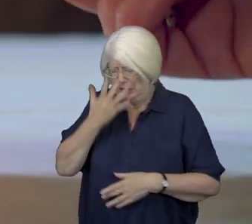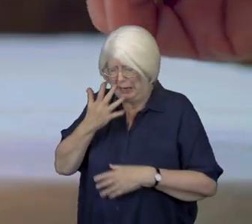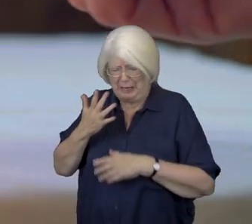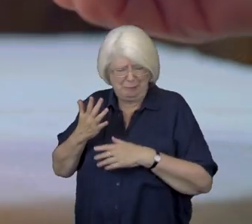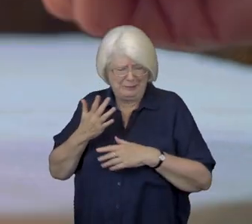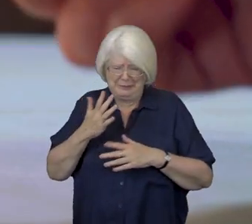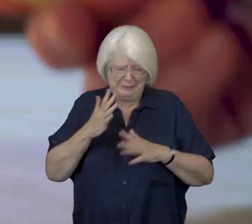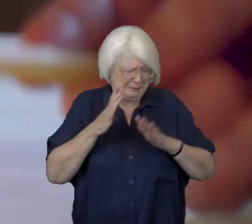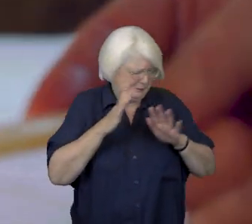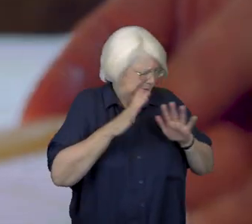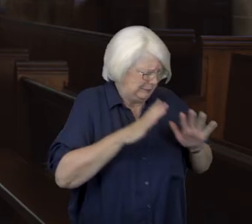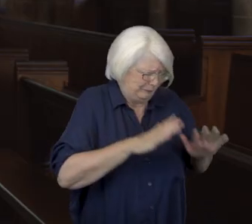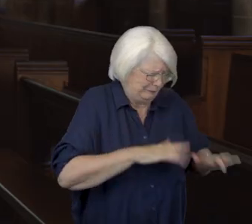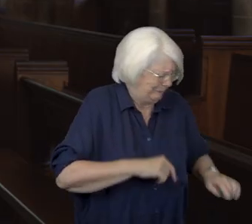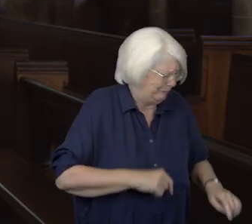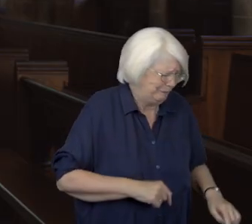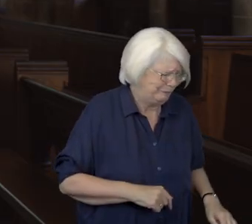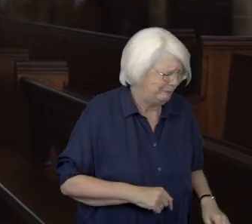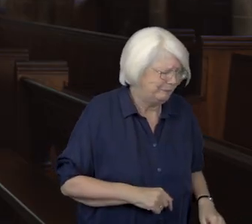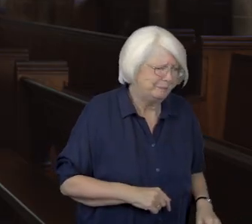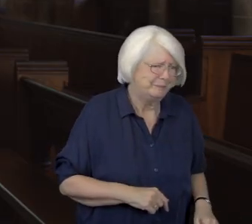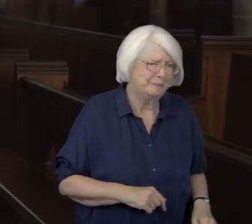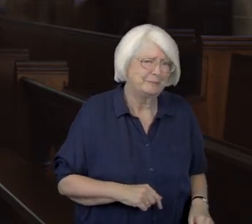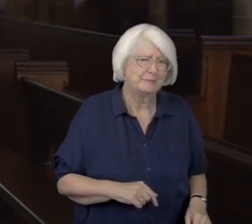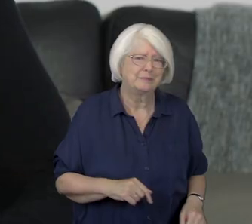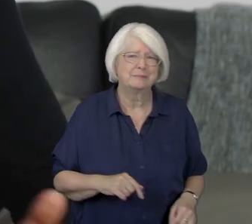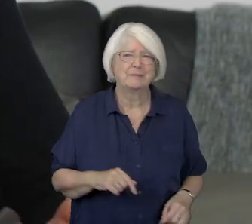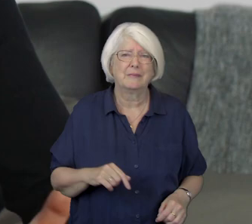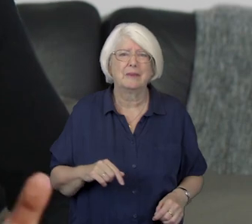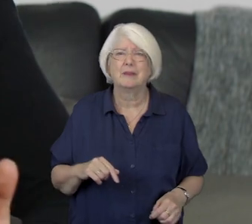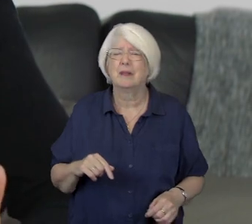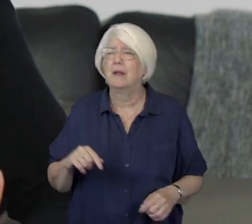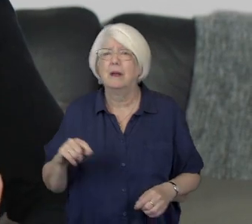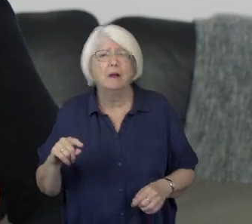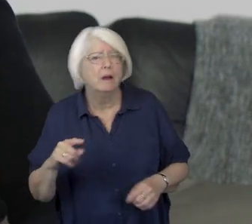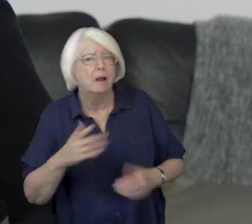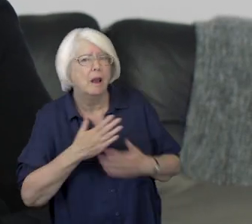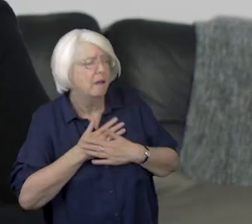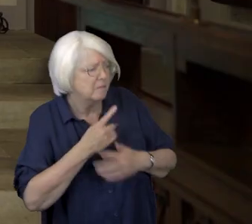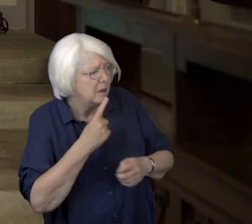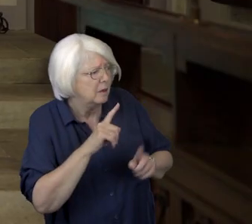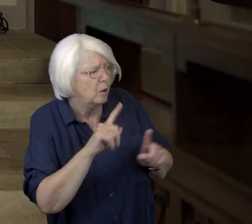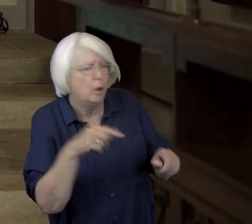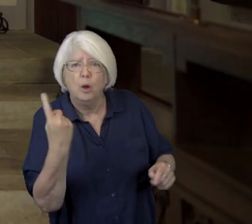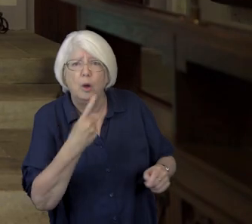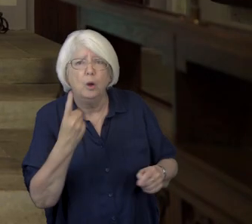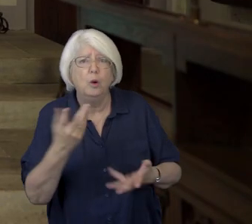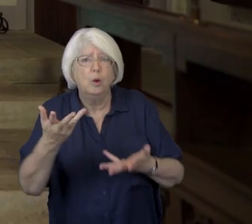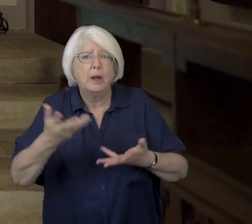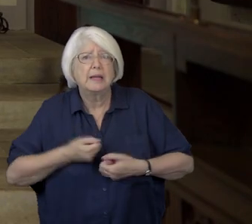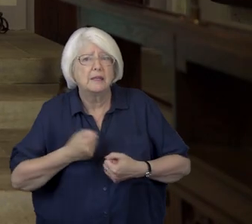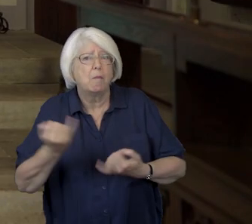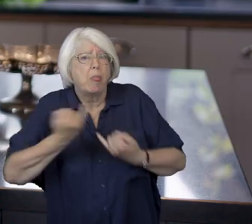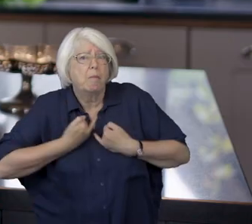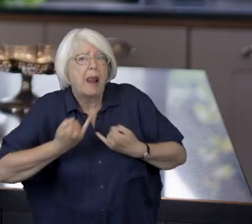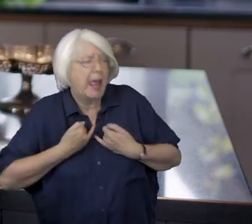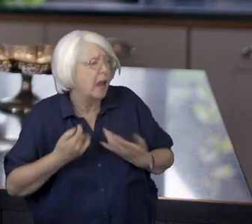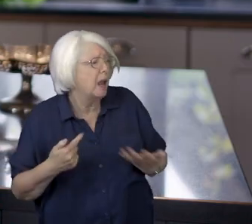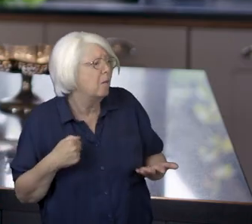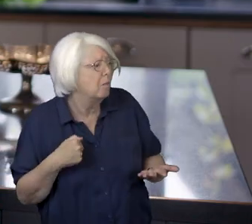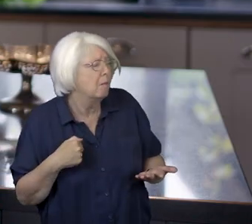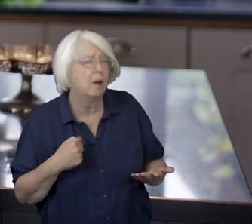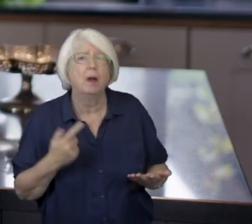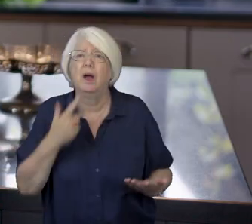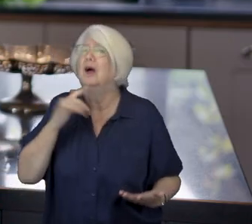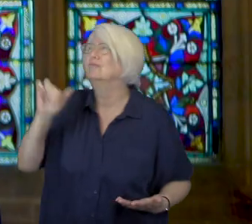but I have marred them, let my shame go where it doth deserve. And know you not, says